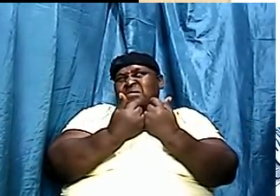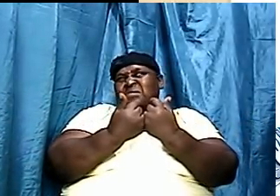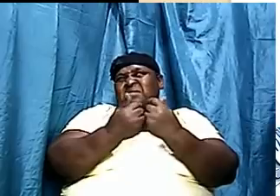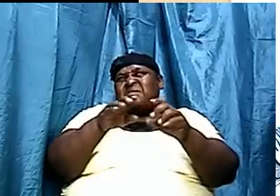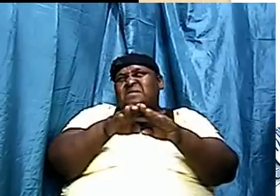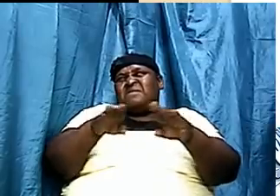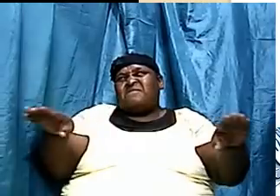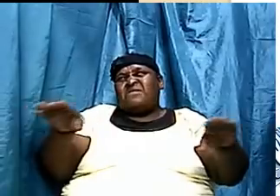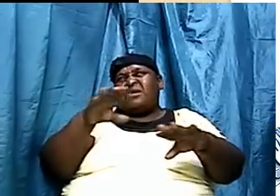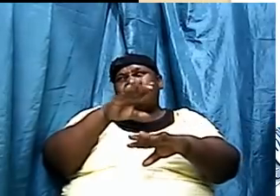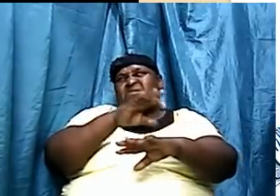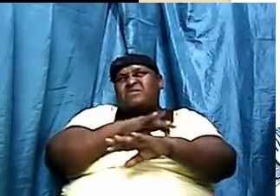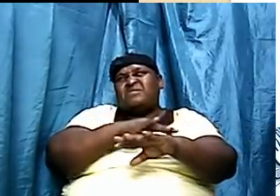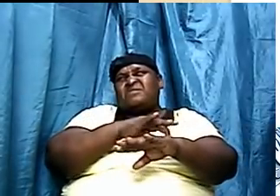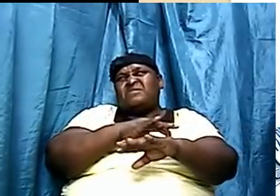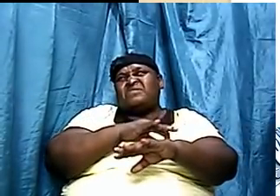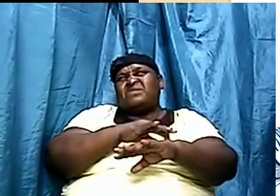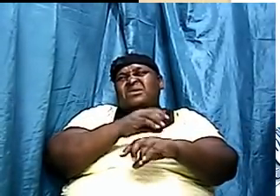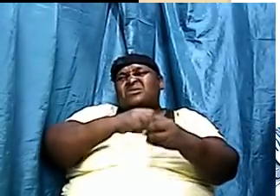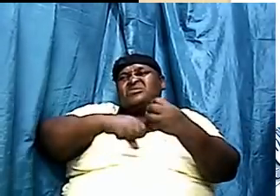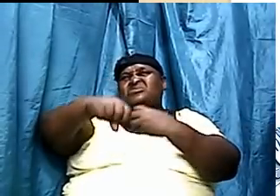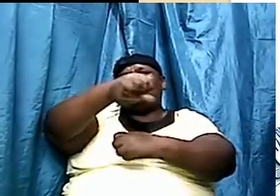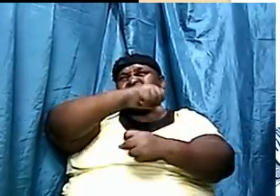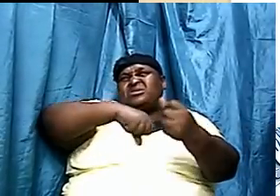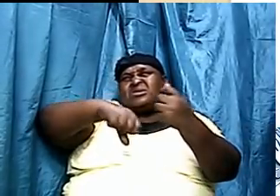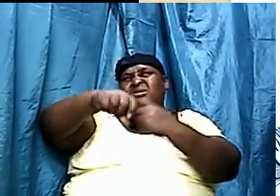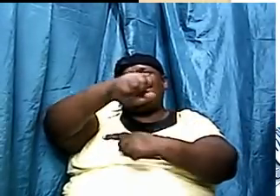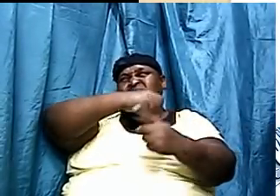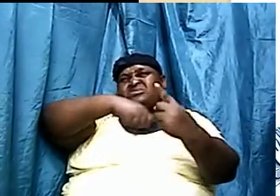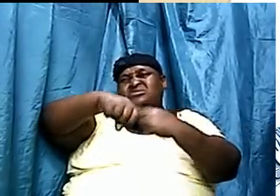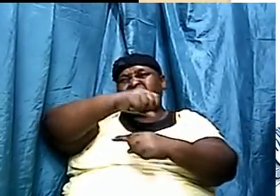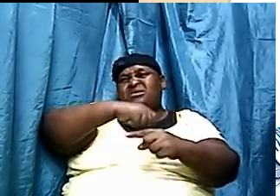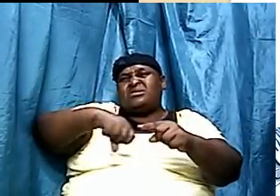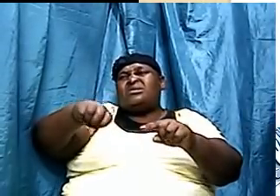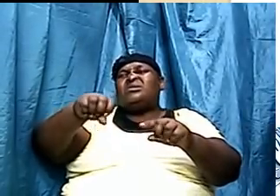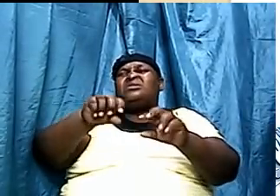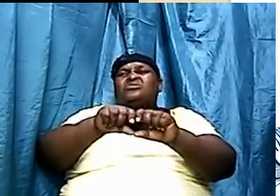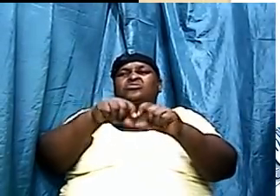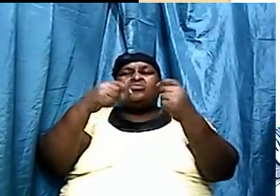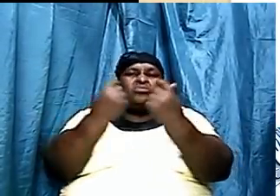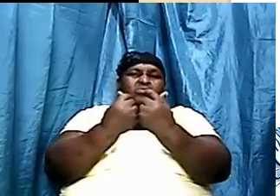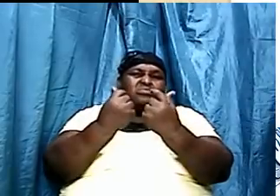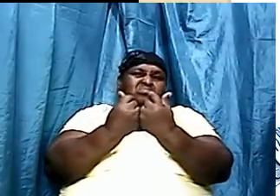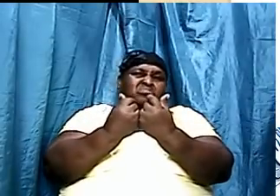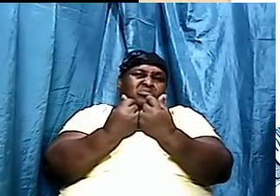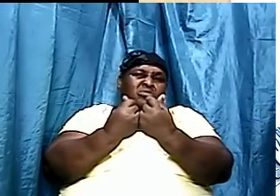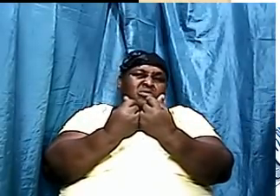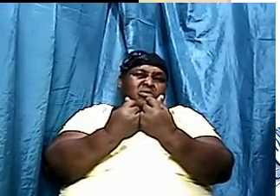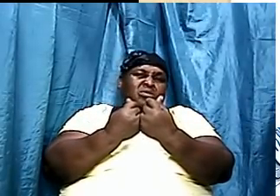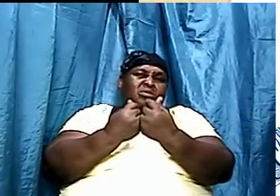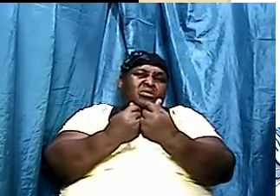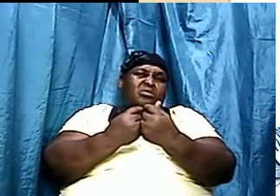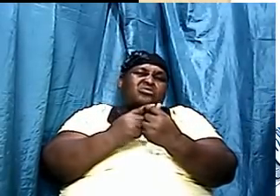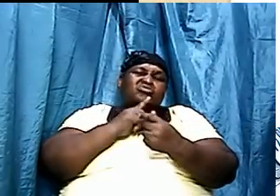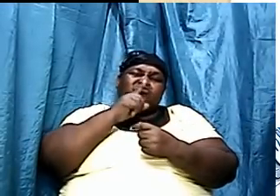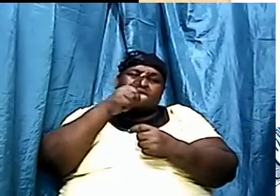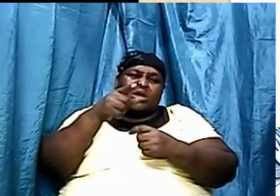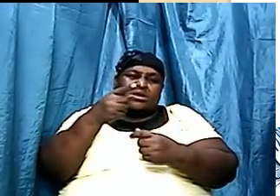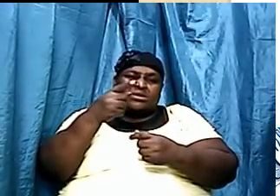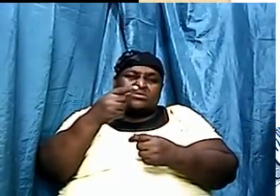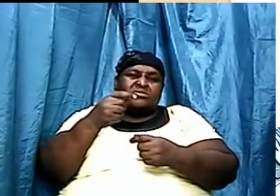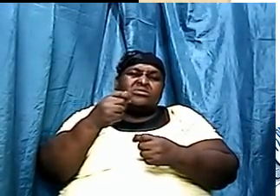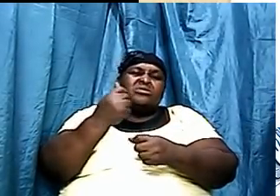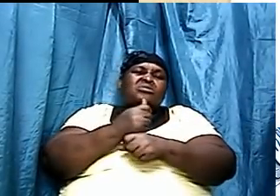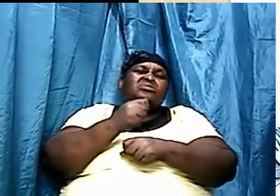group trying to hold back to these old things. Trying to deny what science already proved that the earth is not flat.